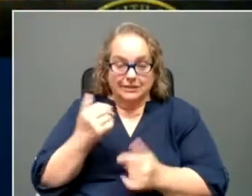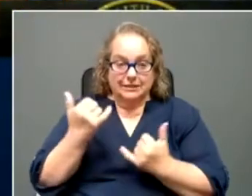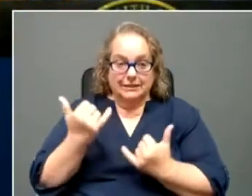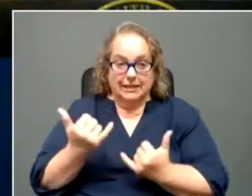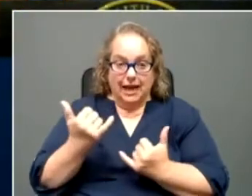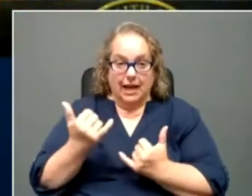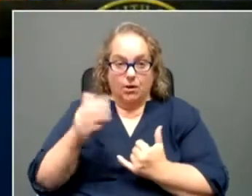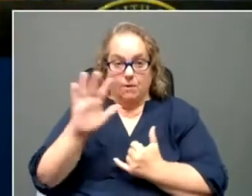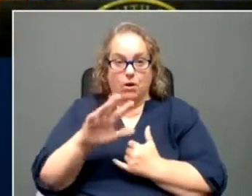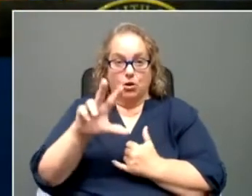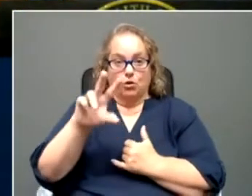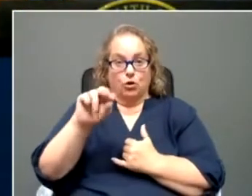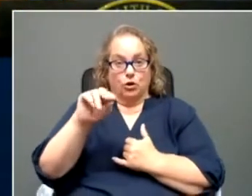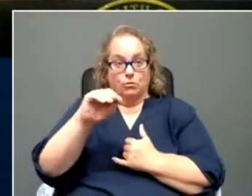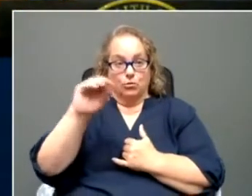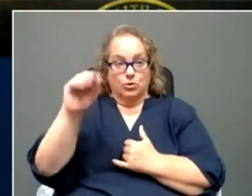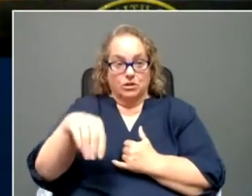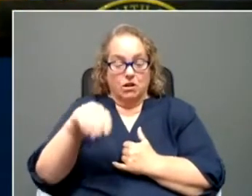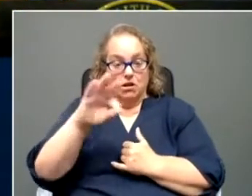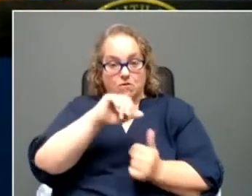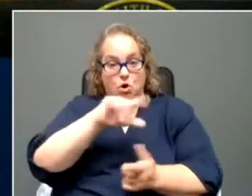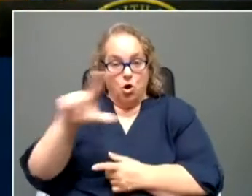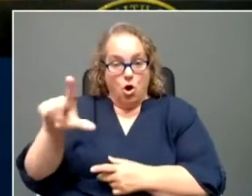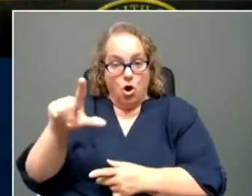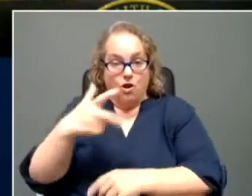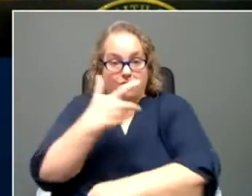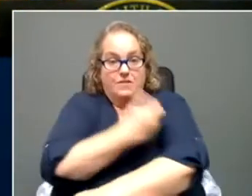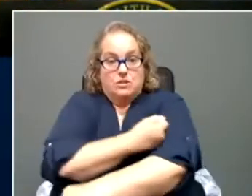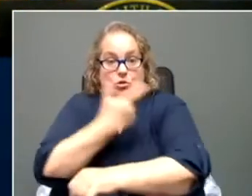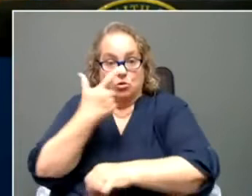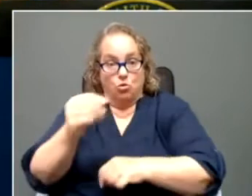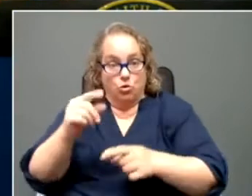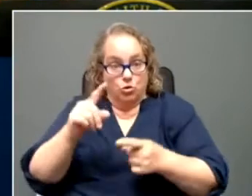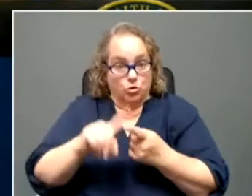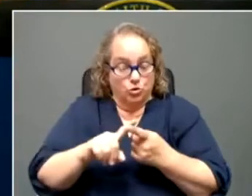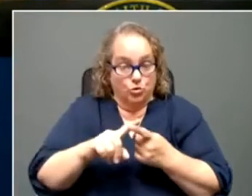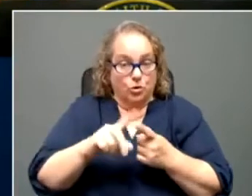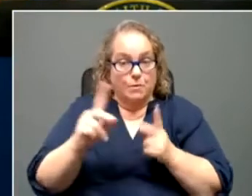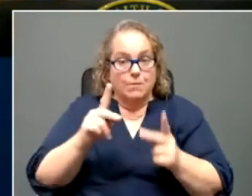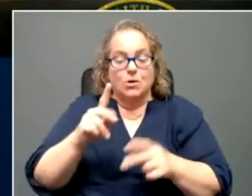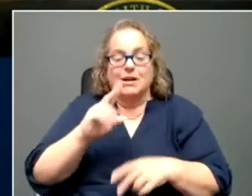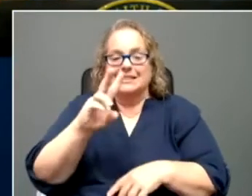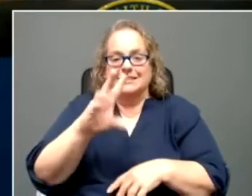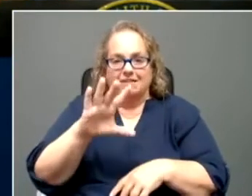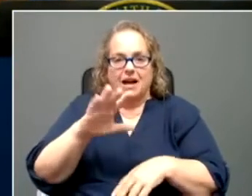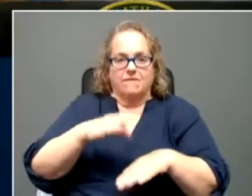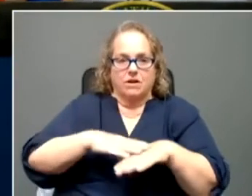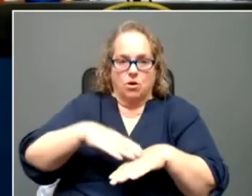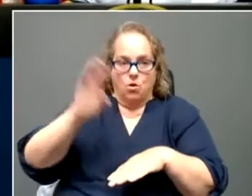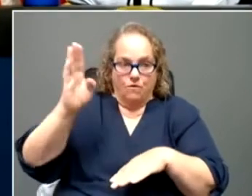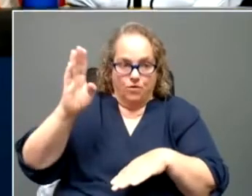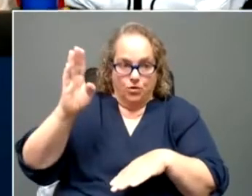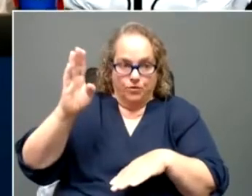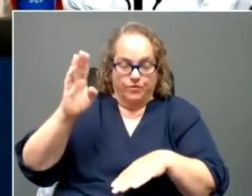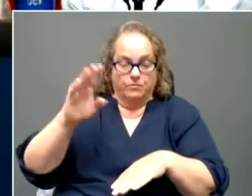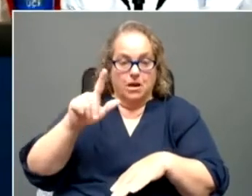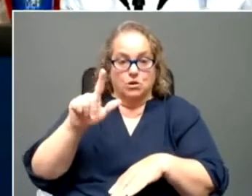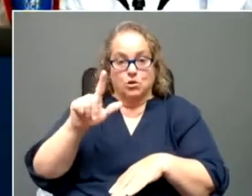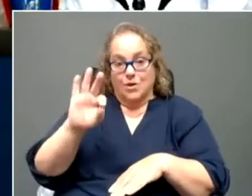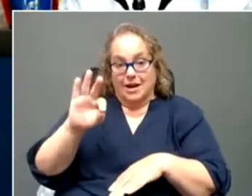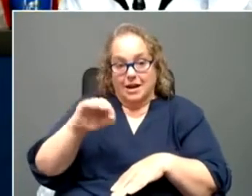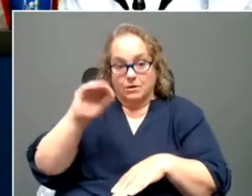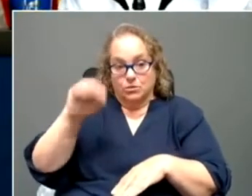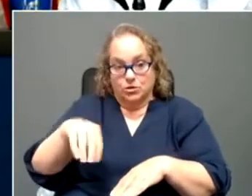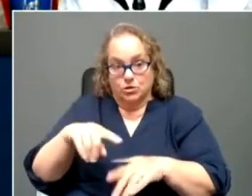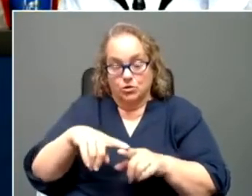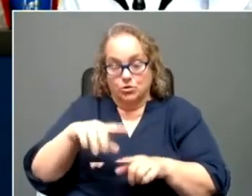about 30% of all of our vaccines have gone to individuals 65 and up, uh, about 29% to 50